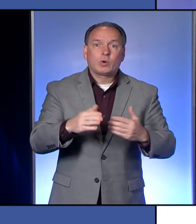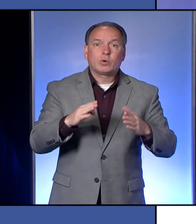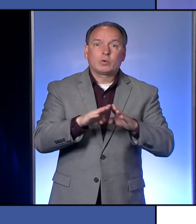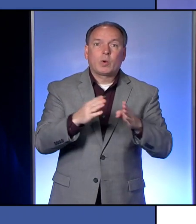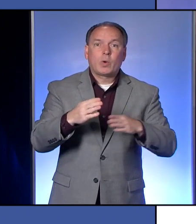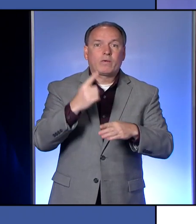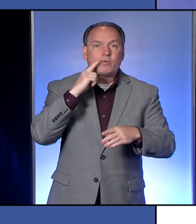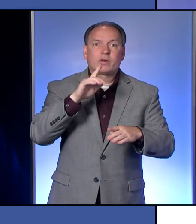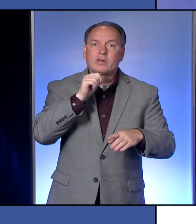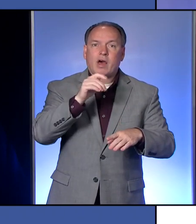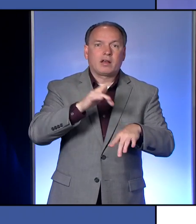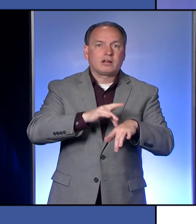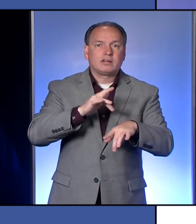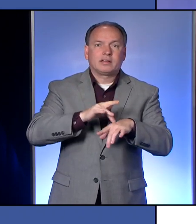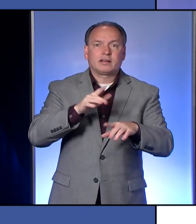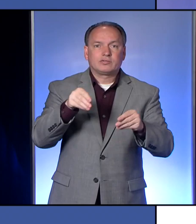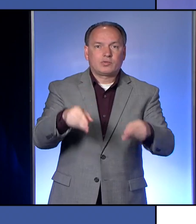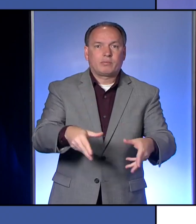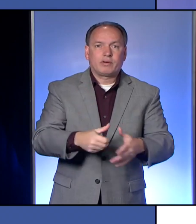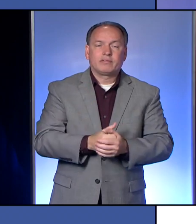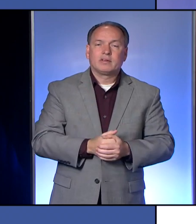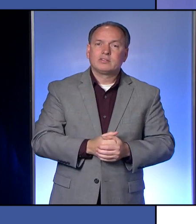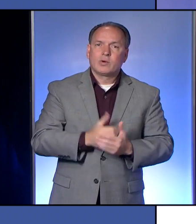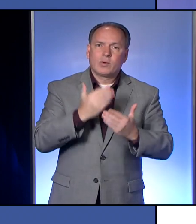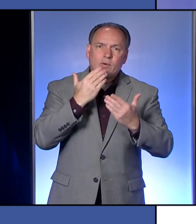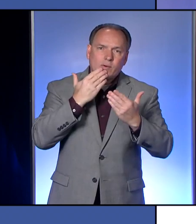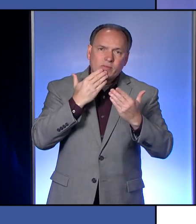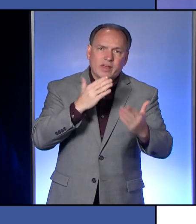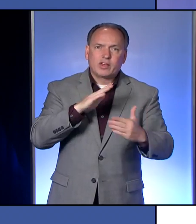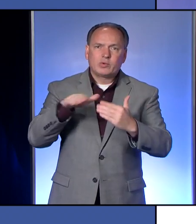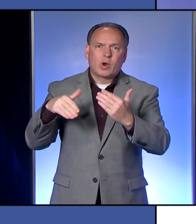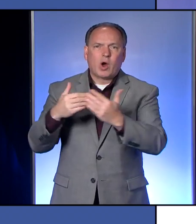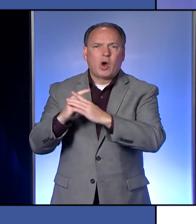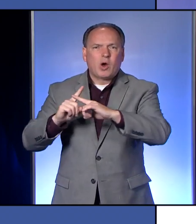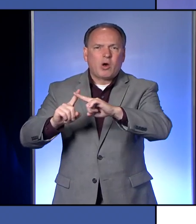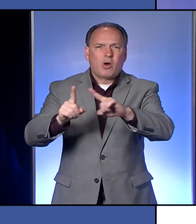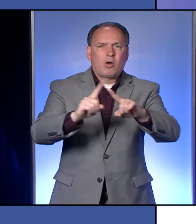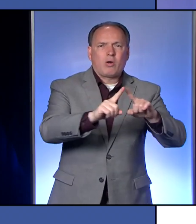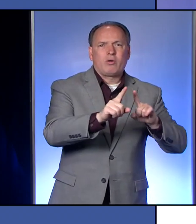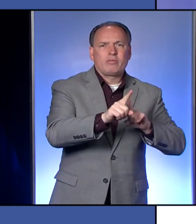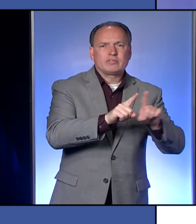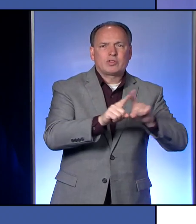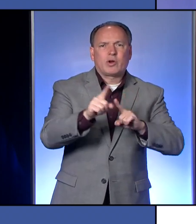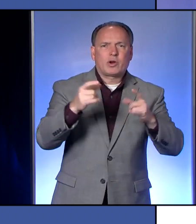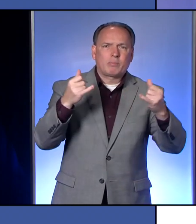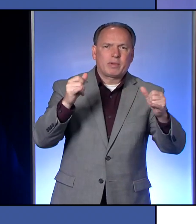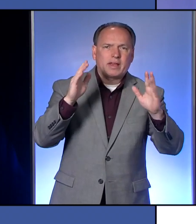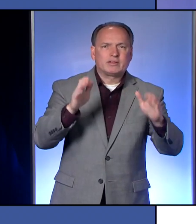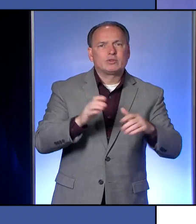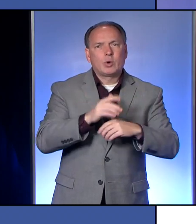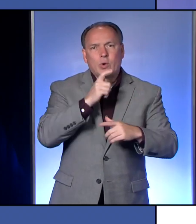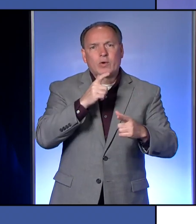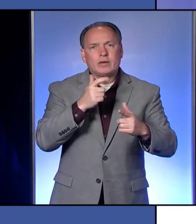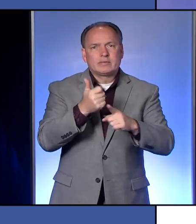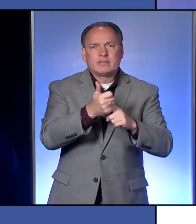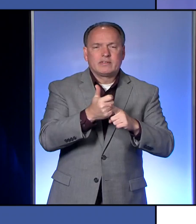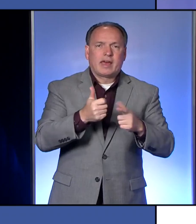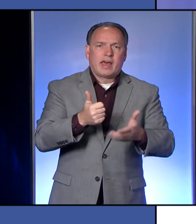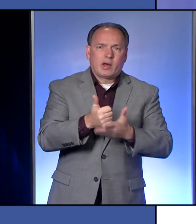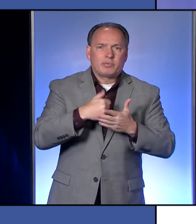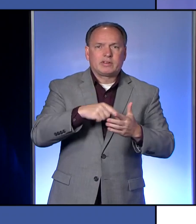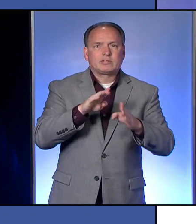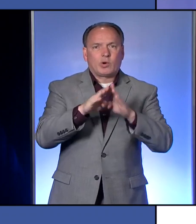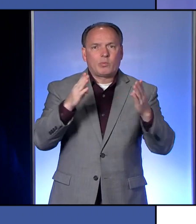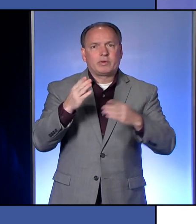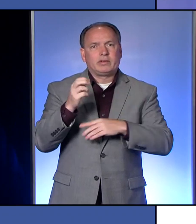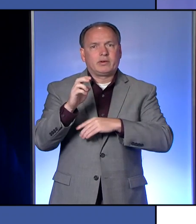-contact drop-off. And thank you to all of our star players, those businesses who are helping us to reopen Erie County in